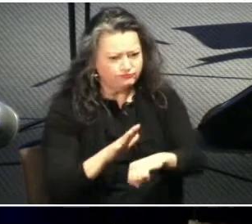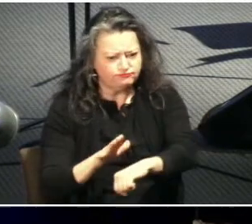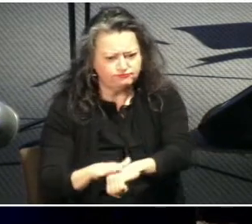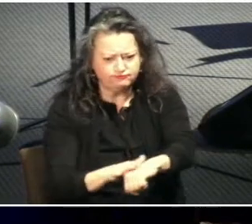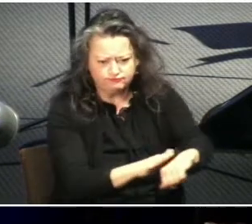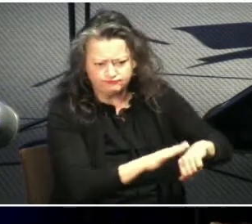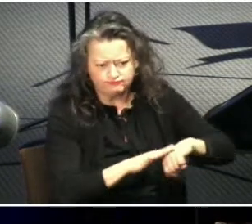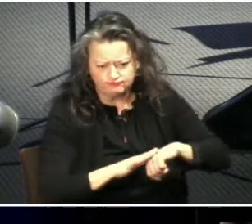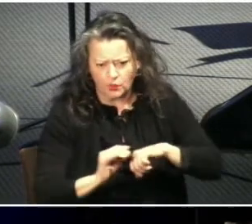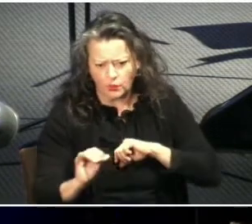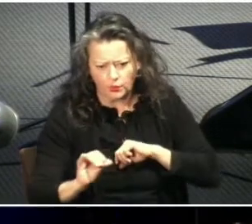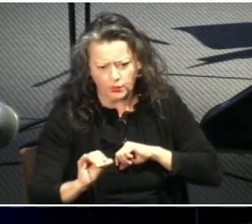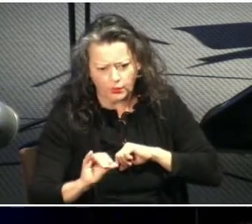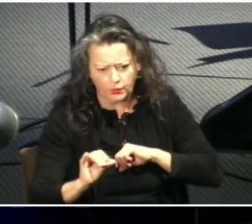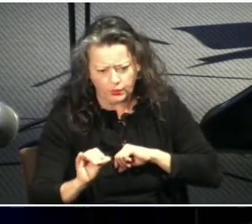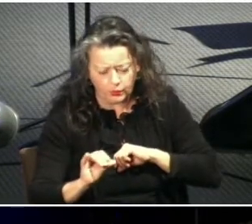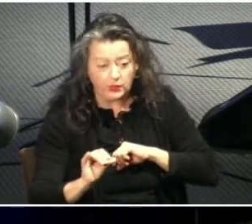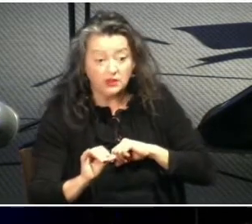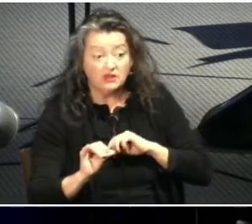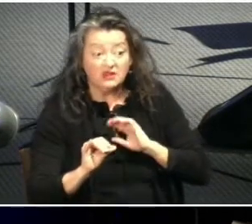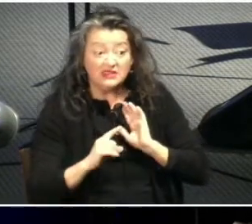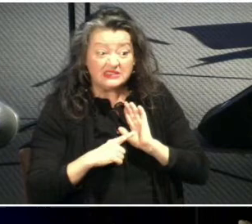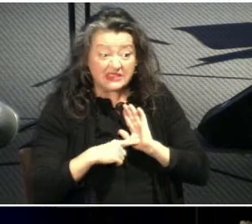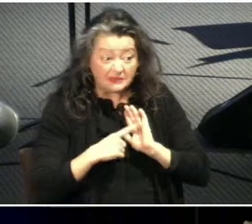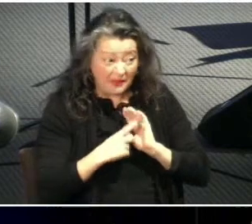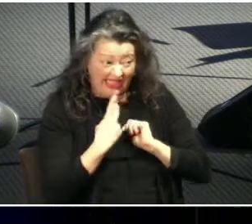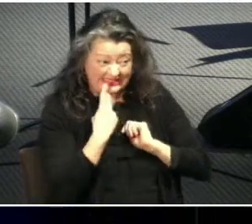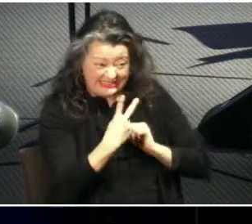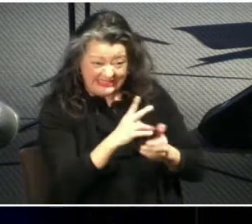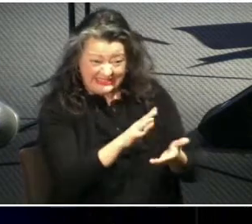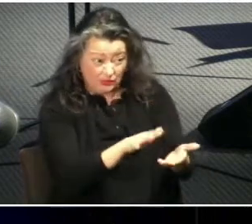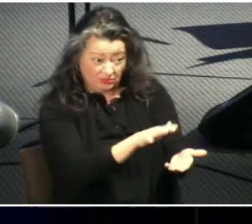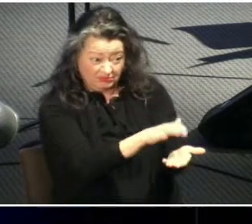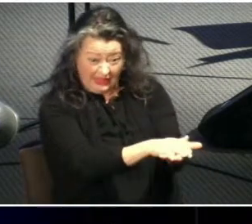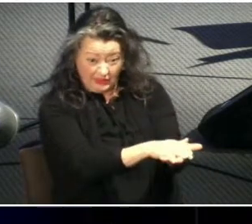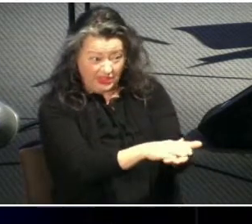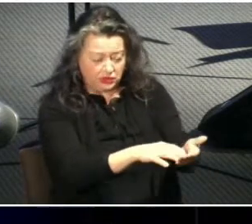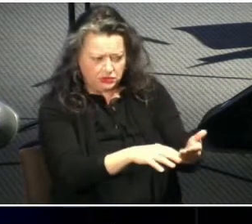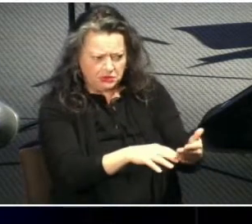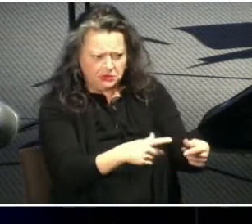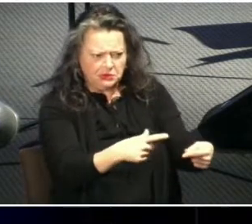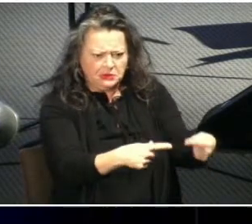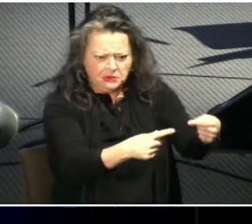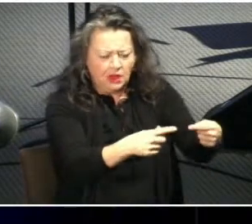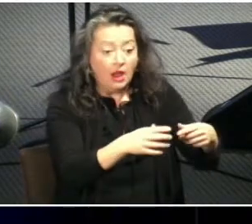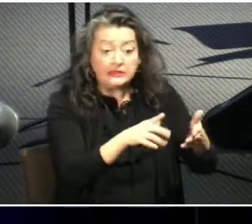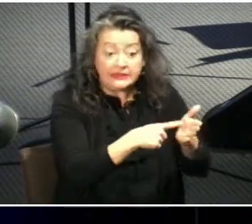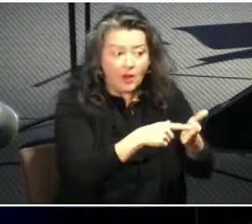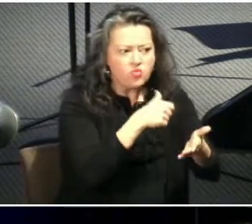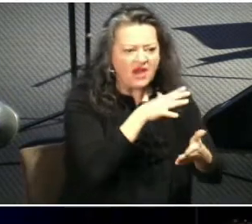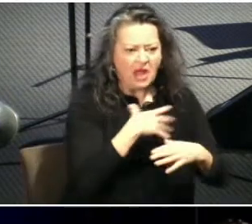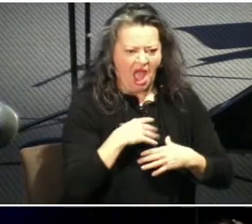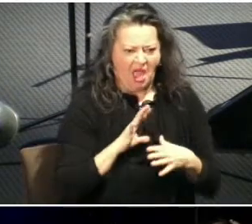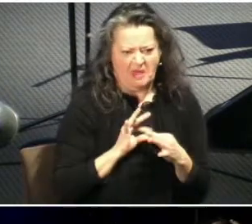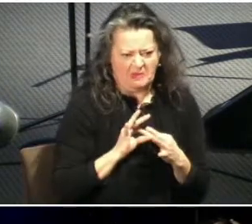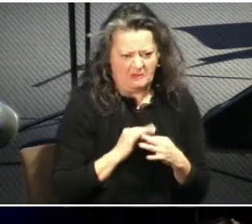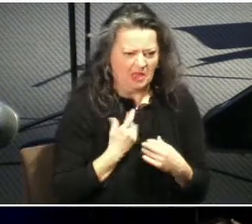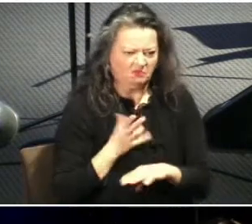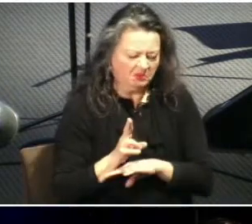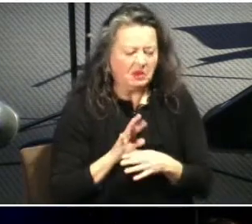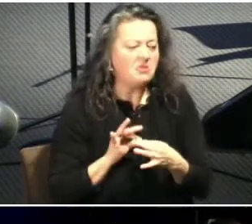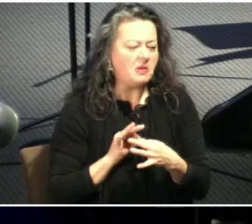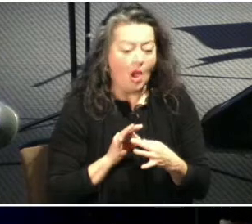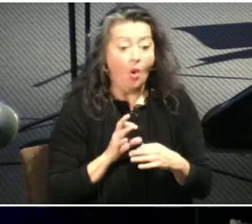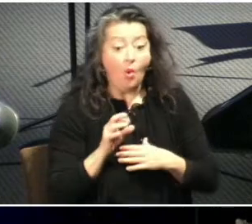of strife the wife is overbearing and argumentative the husband is harsh or unkind and these verses